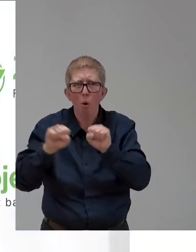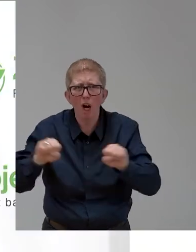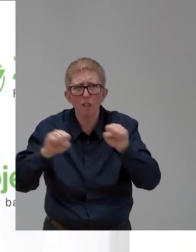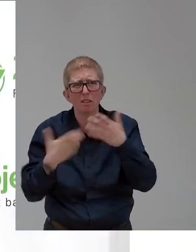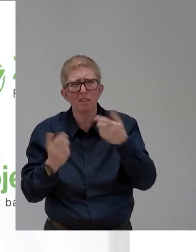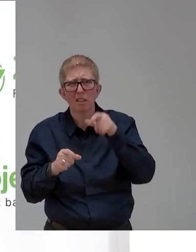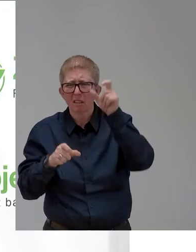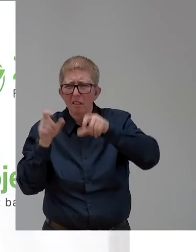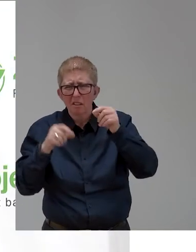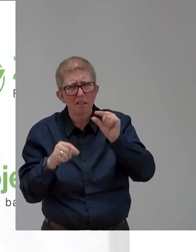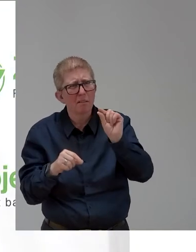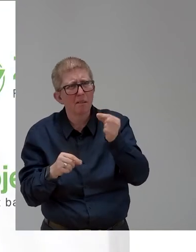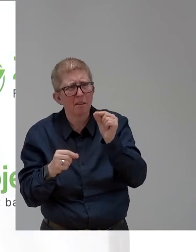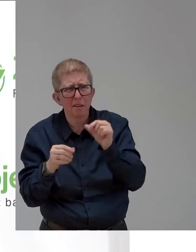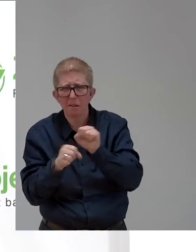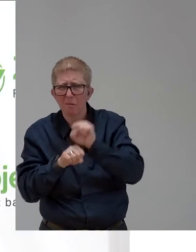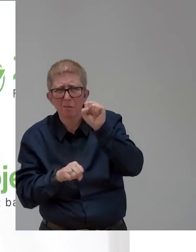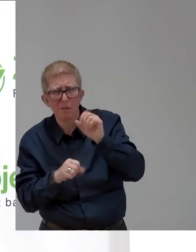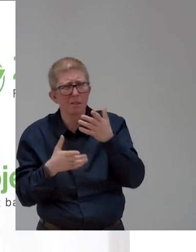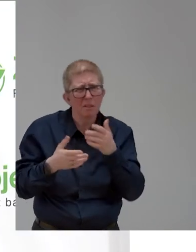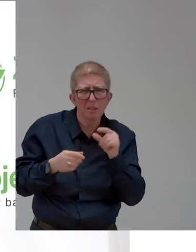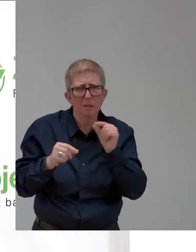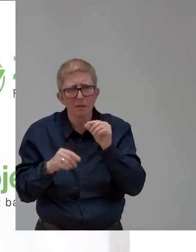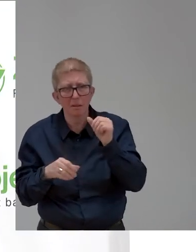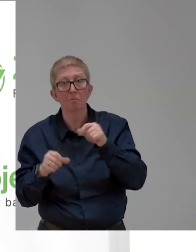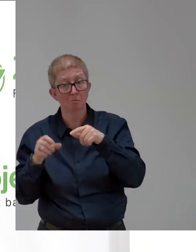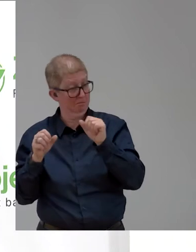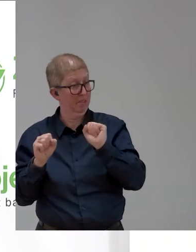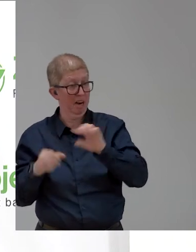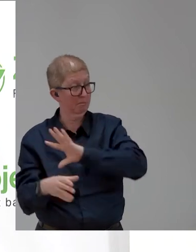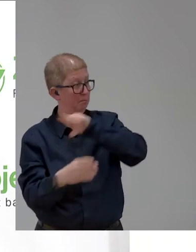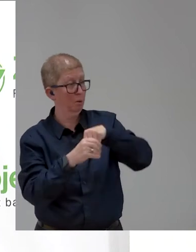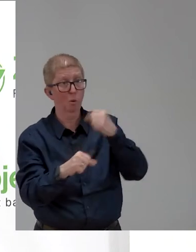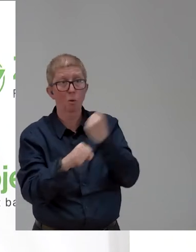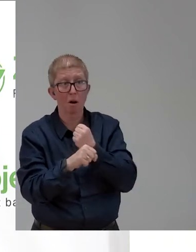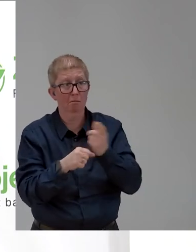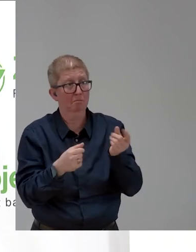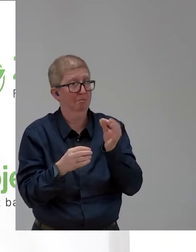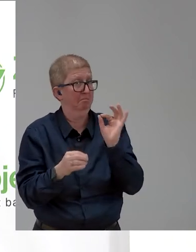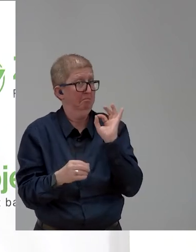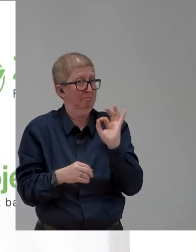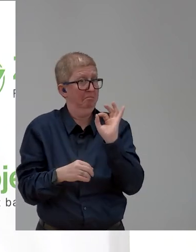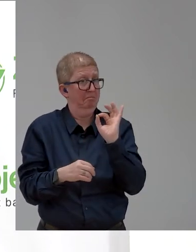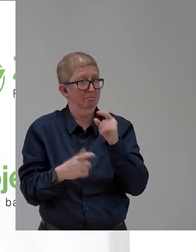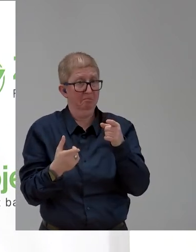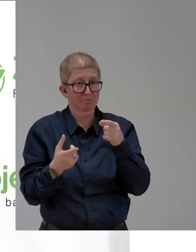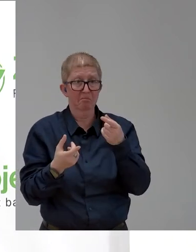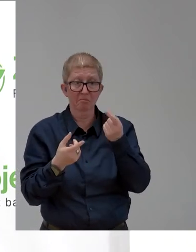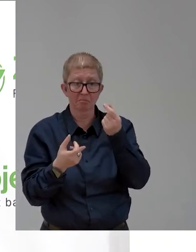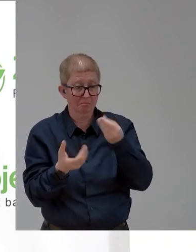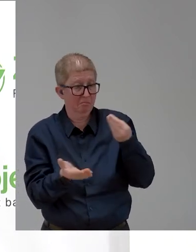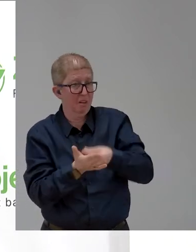environmentally sound. Perfect. Talking about environmentally sound. I mean, taking paperback. I mean,